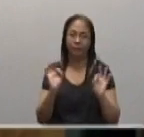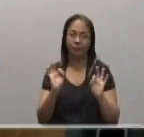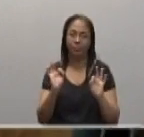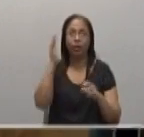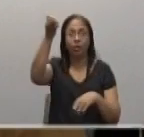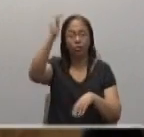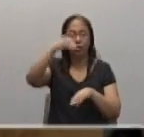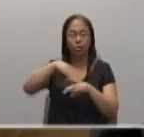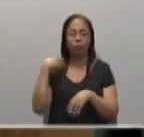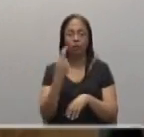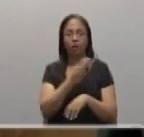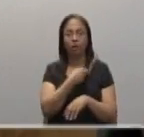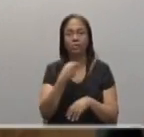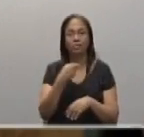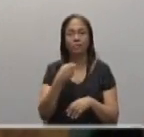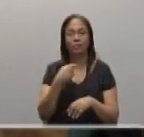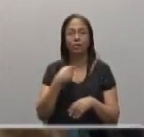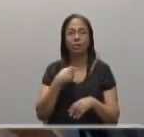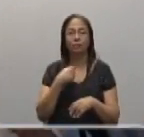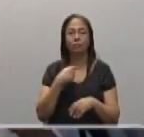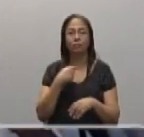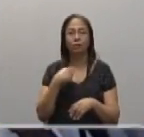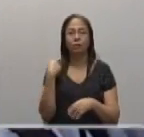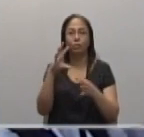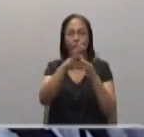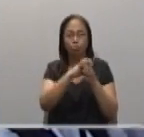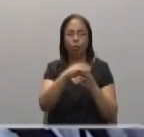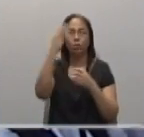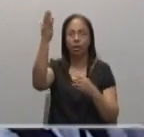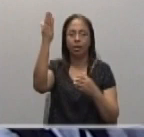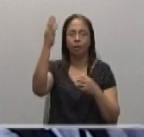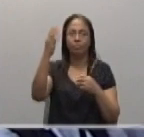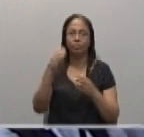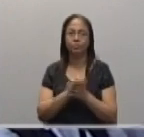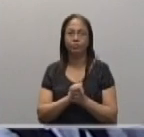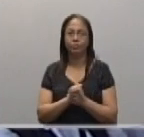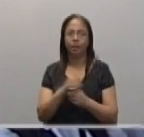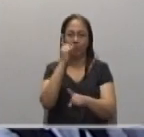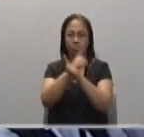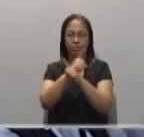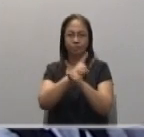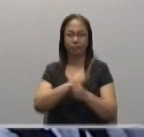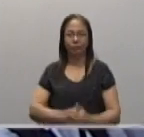are called to entrust our life to Him. We are called to go, to proclaim and to heal. Amen.